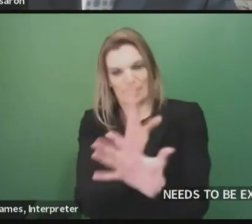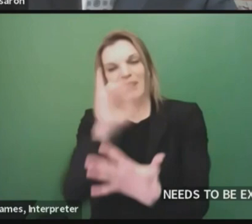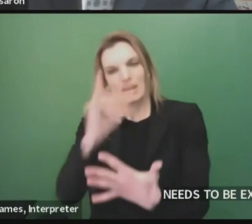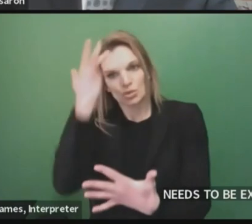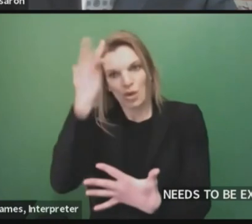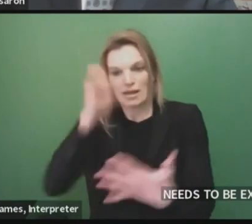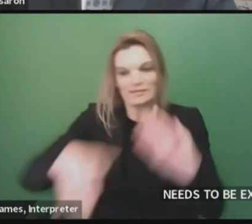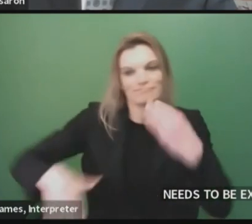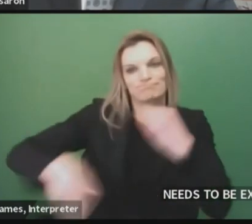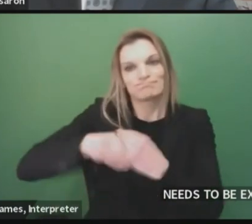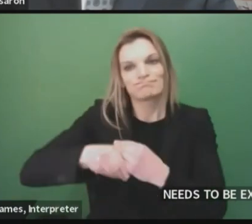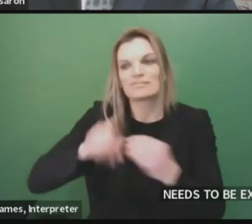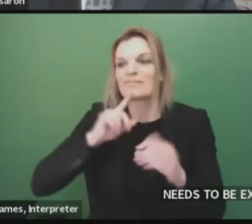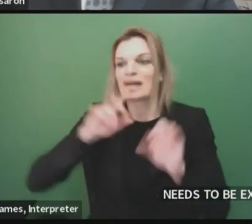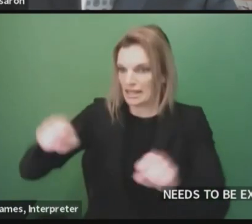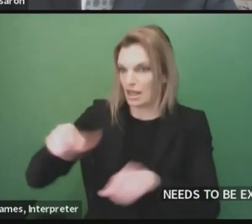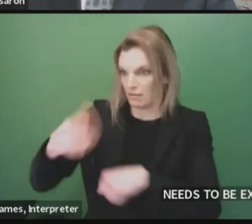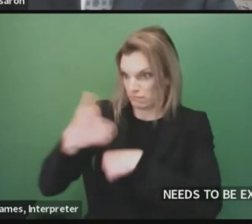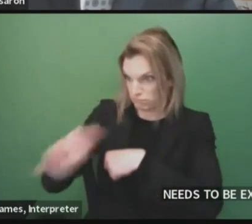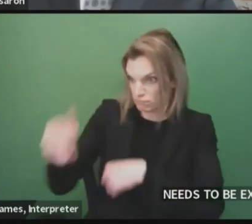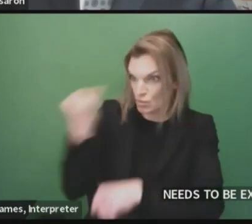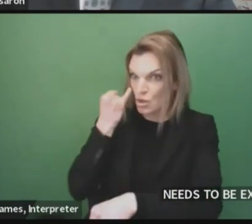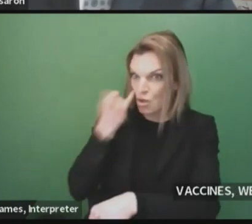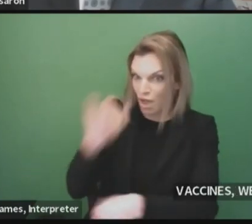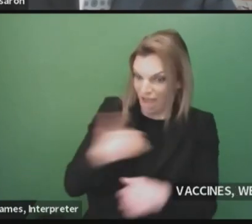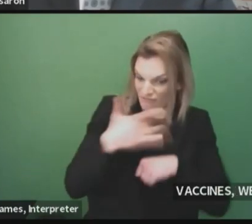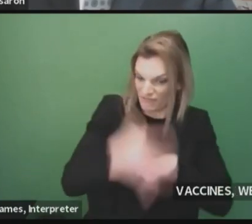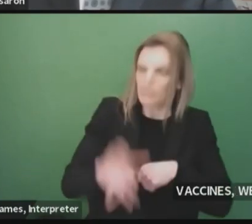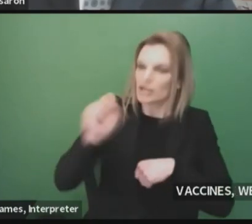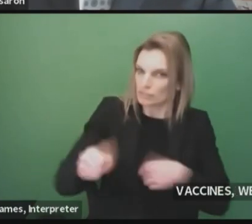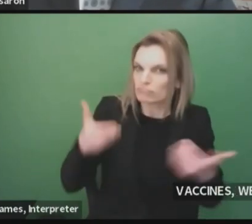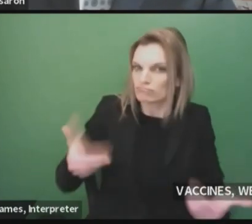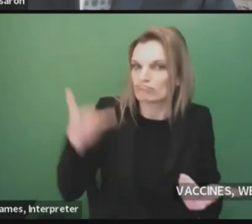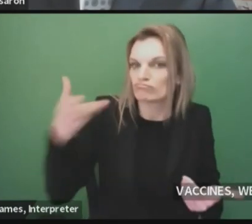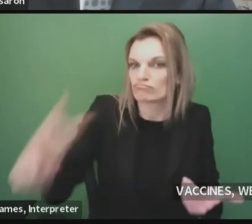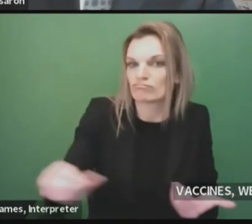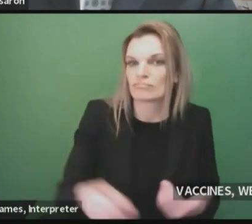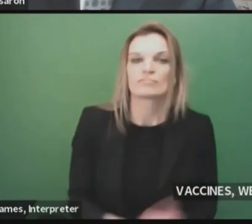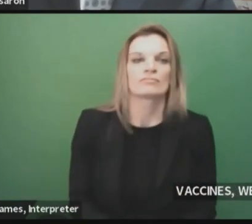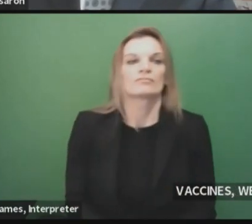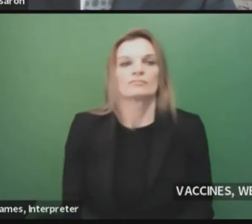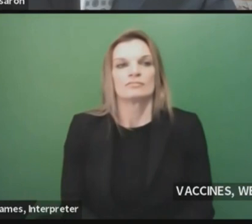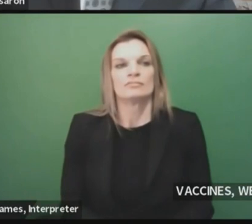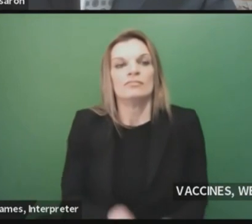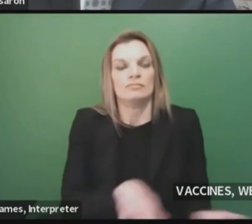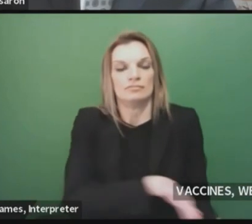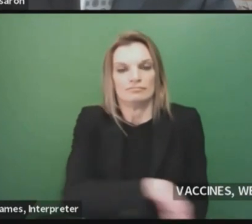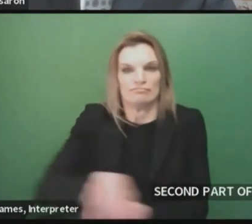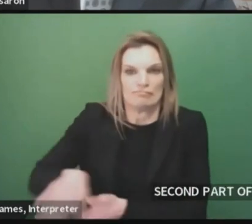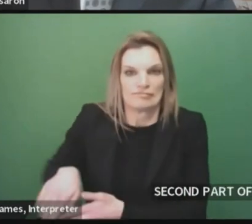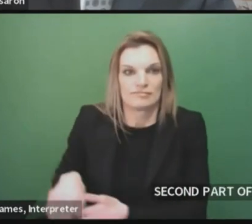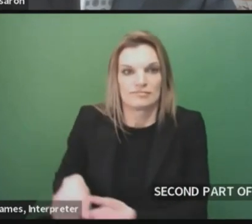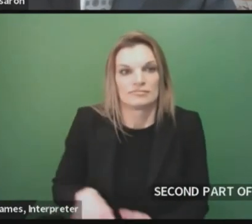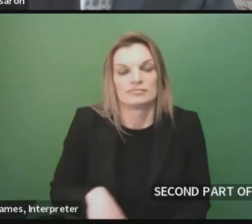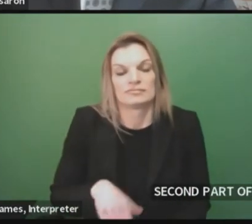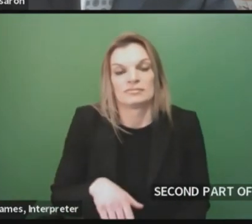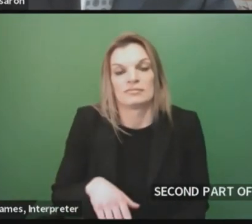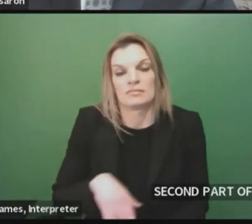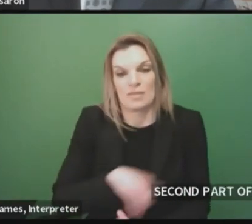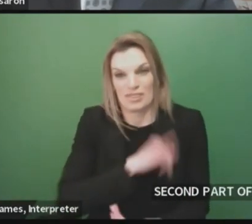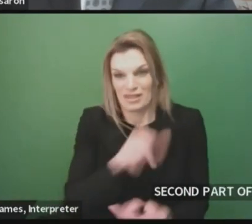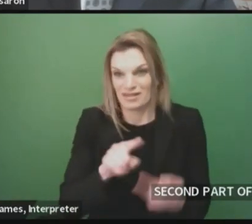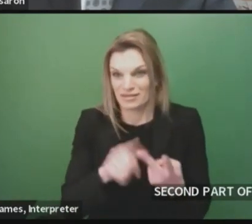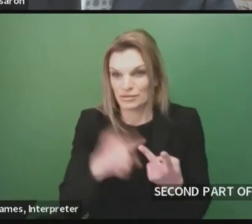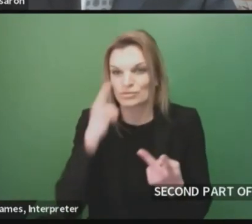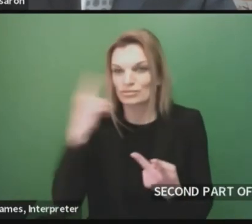just say, you know, I don't know how to respond to the